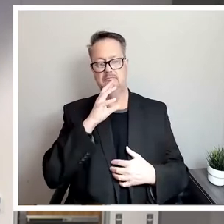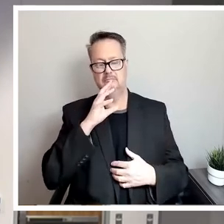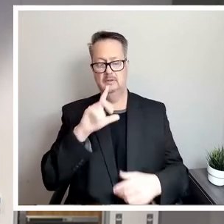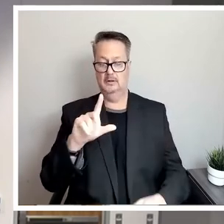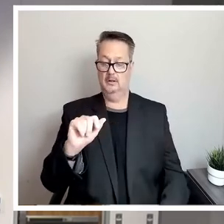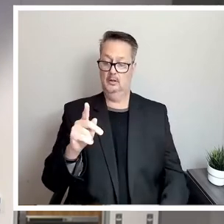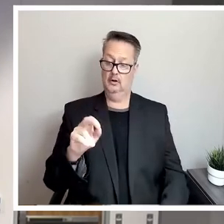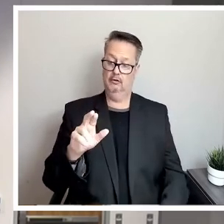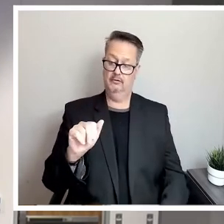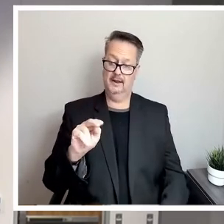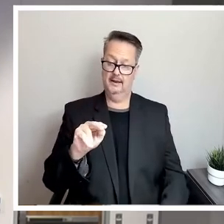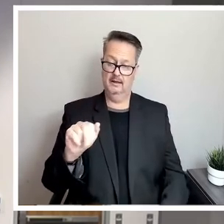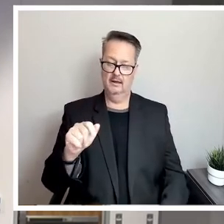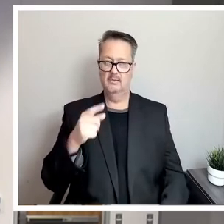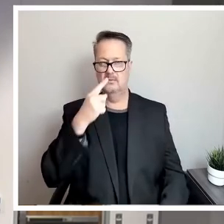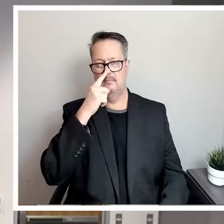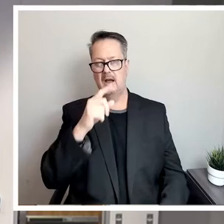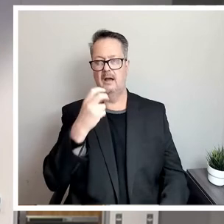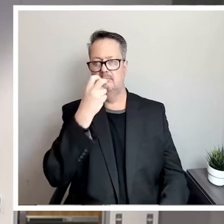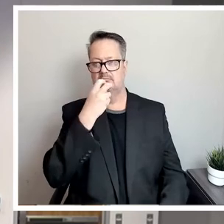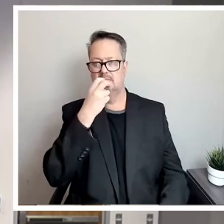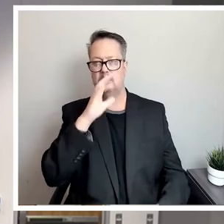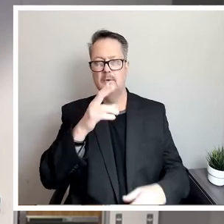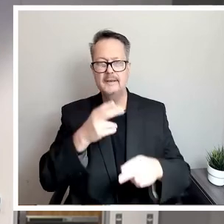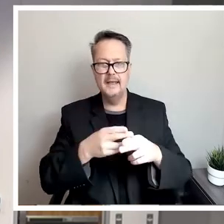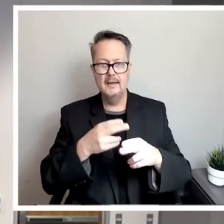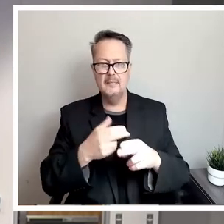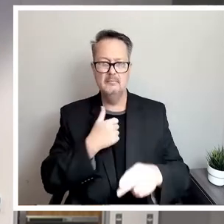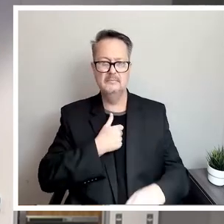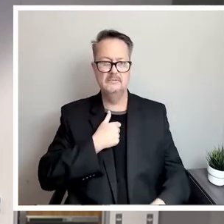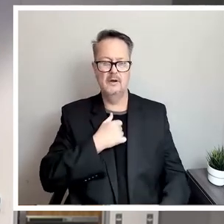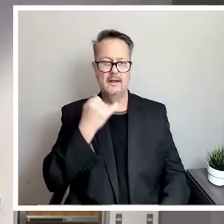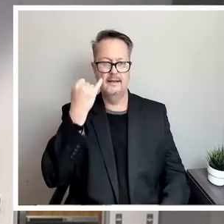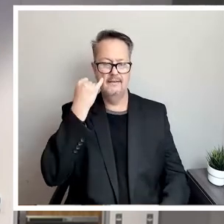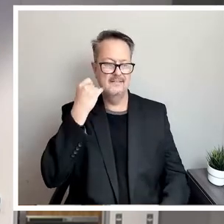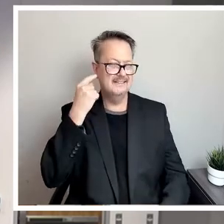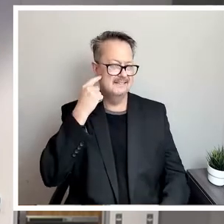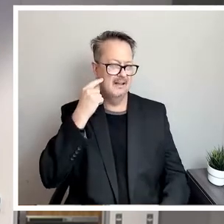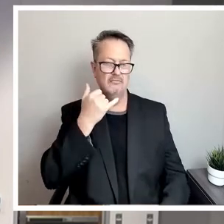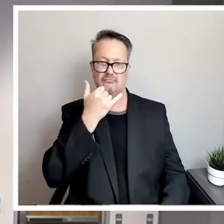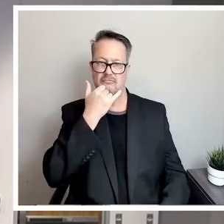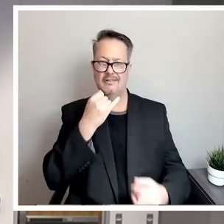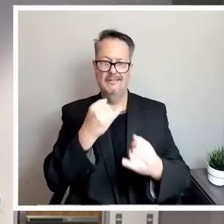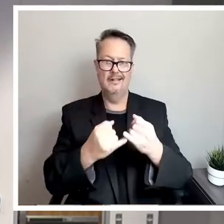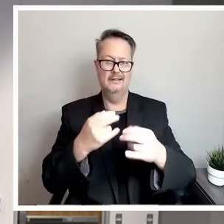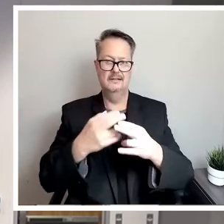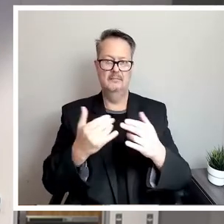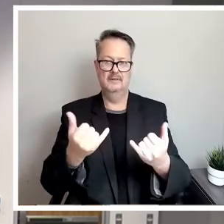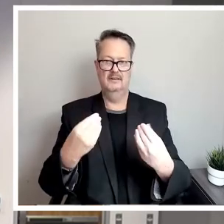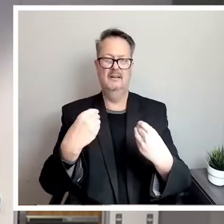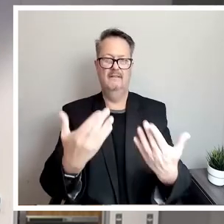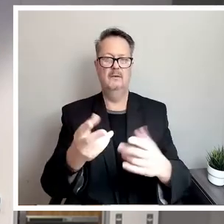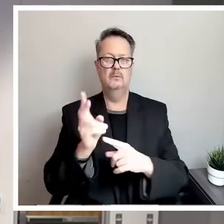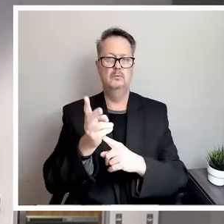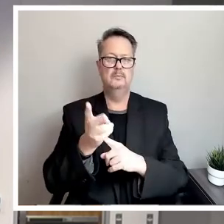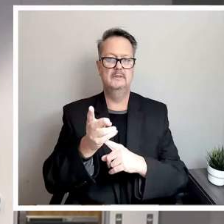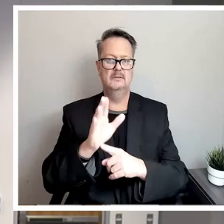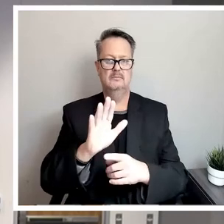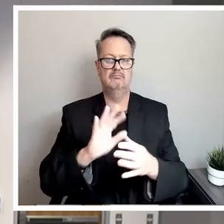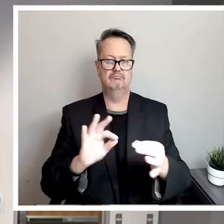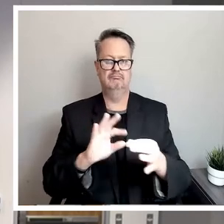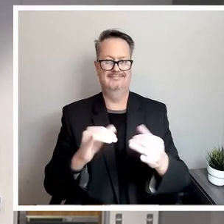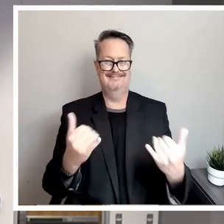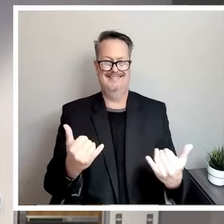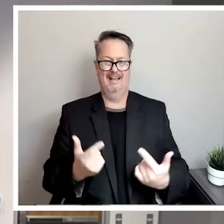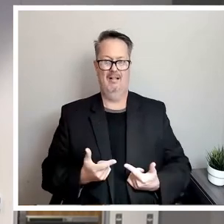please speak, pronounce your name for us. I'm sorry if I got your last name wrong. You will have two minutes for your comment. You are now live,